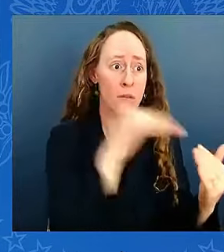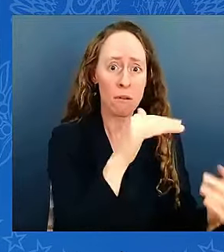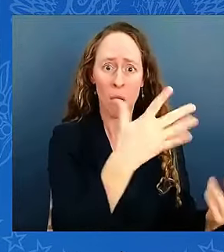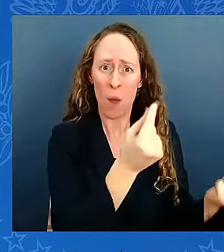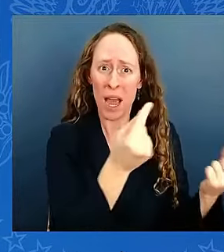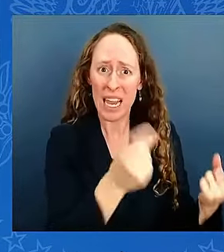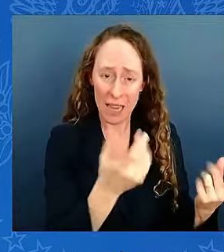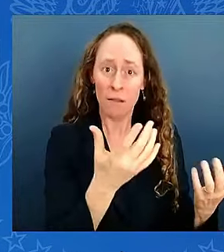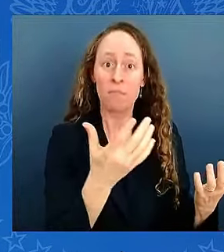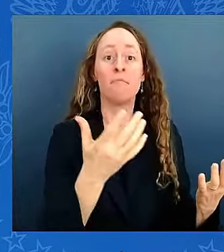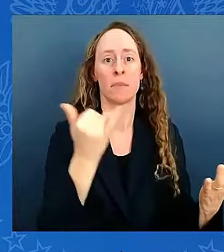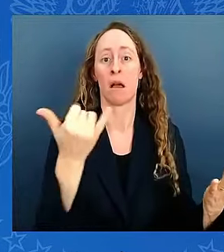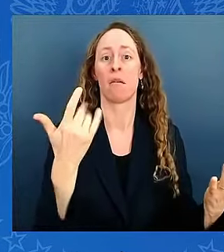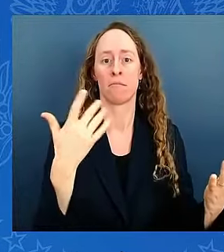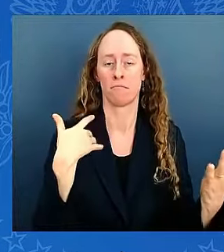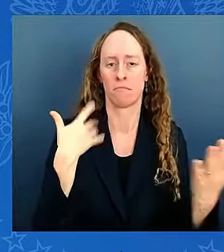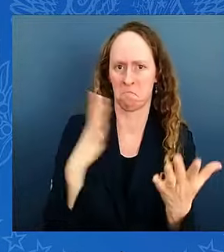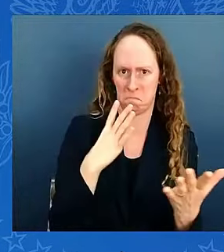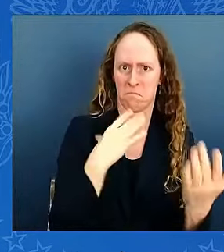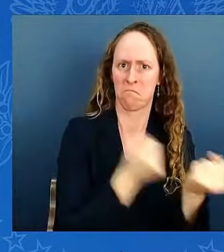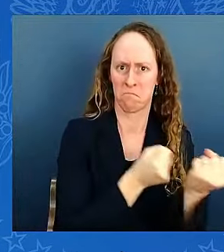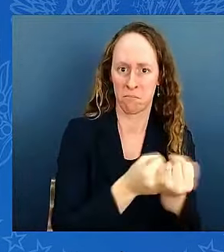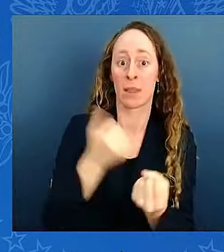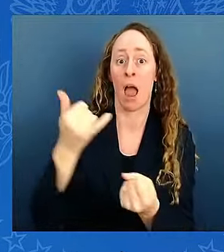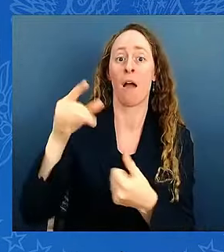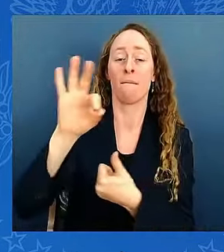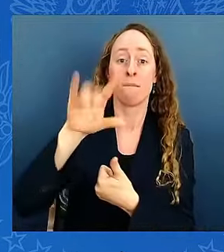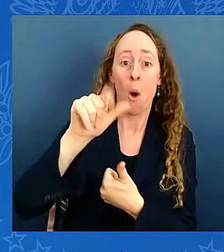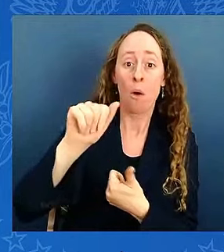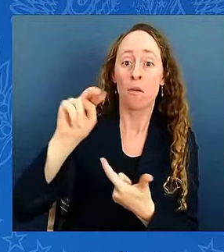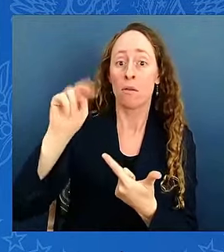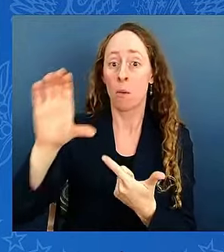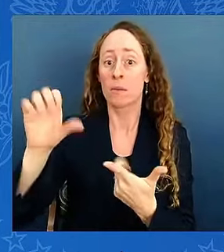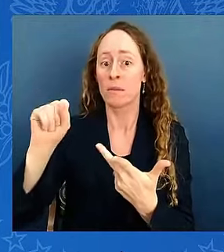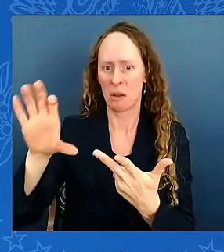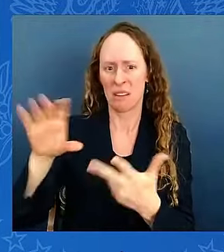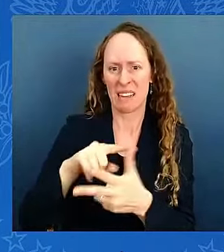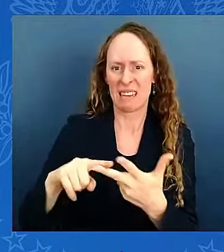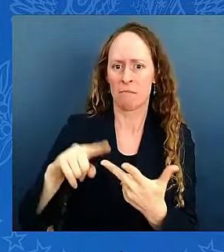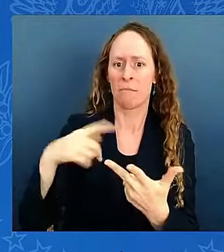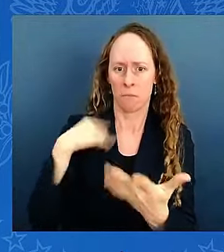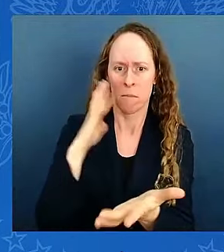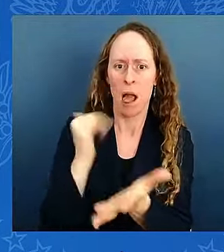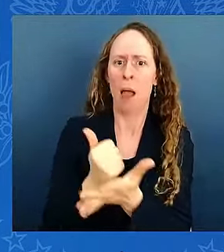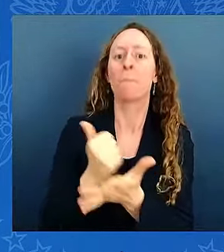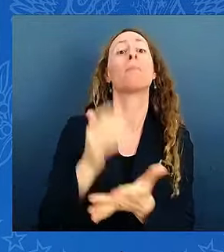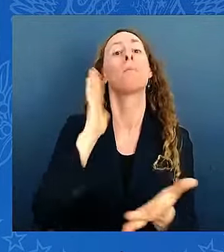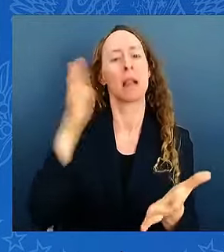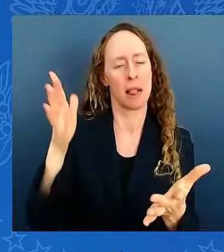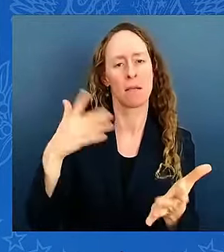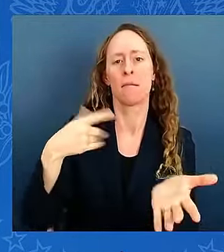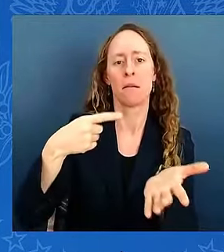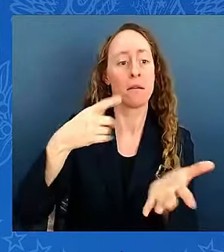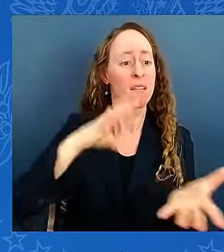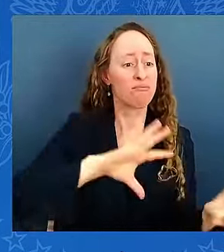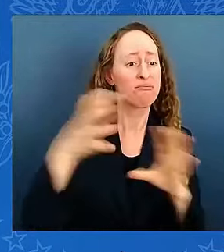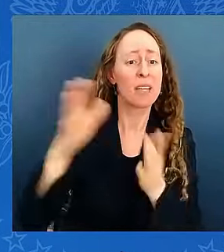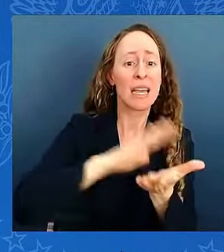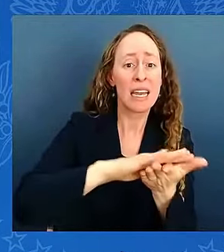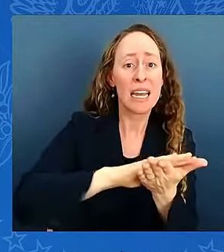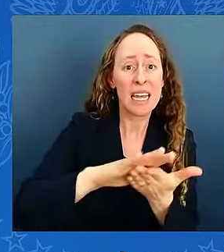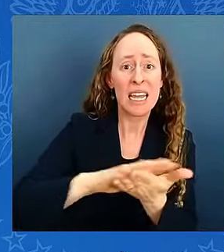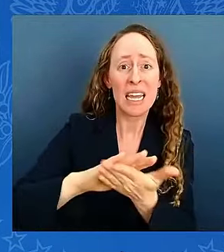a disaster declaration to pay for debris removal and provide financial assistance directly, directly to survivors.